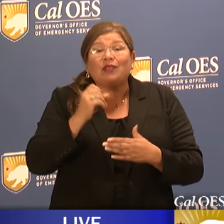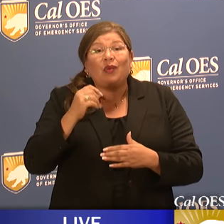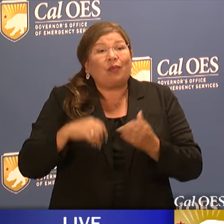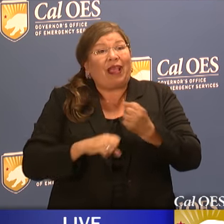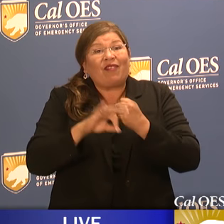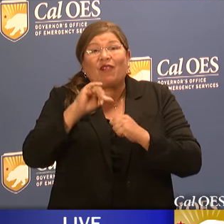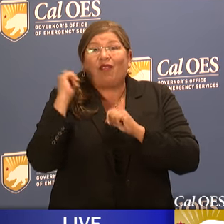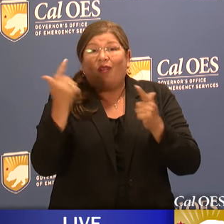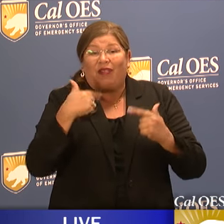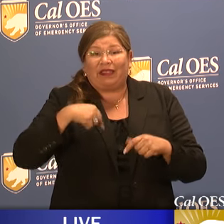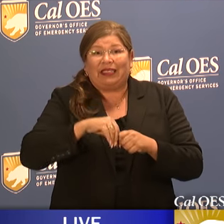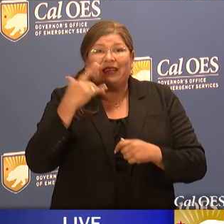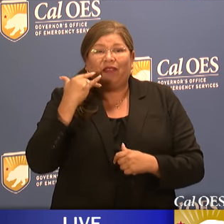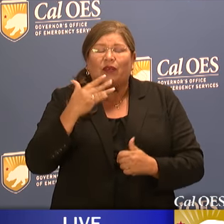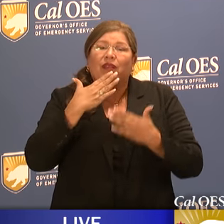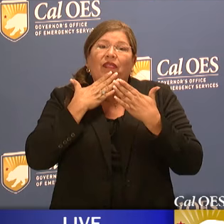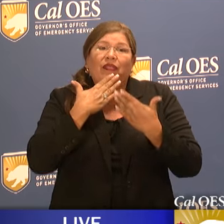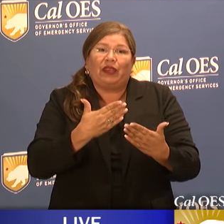thank you.